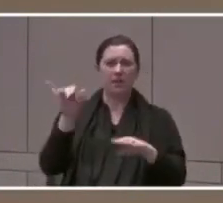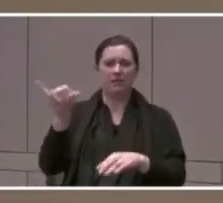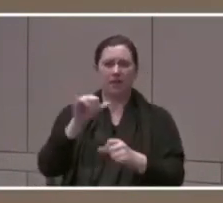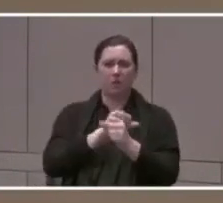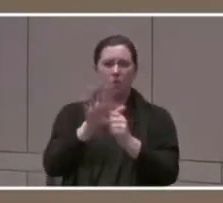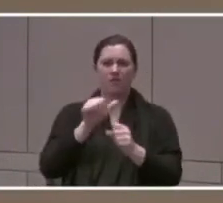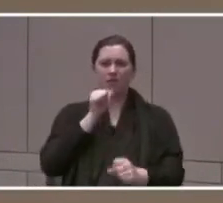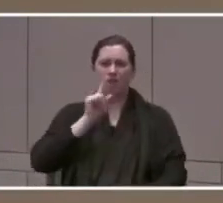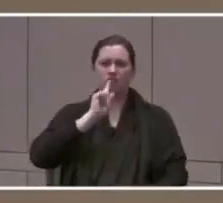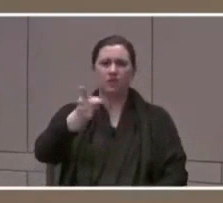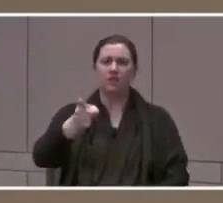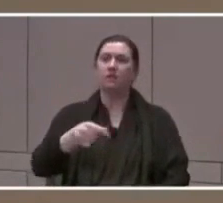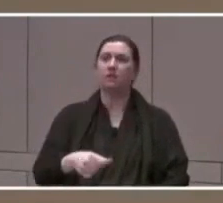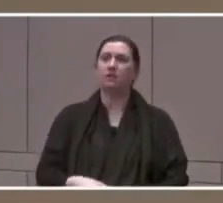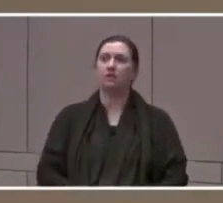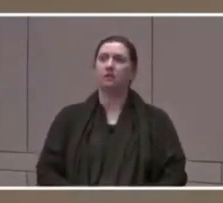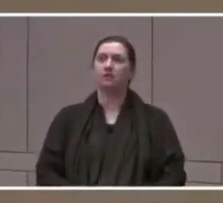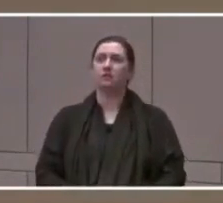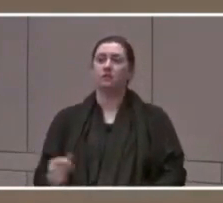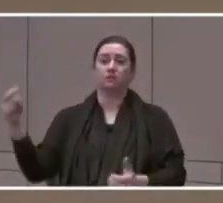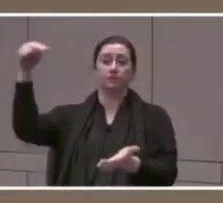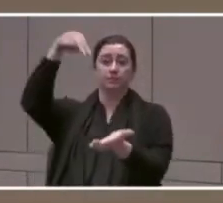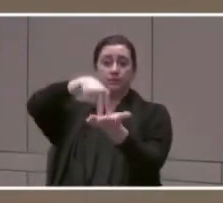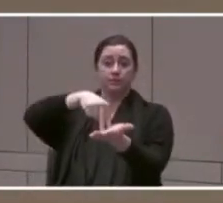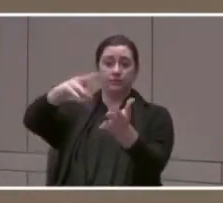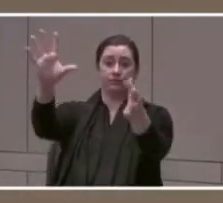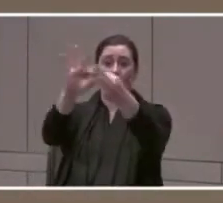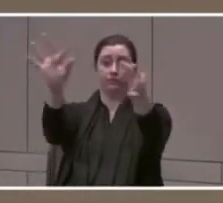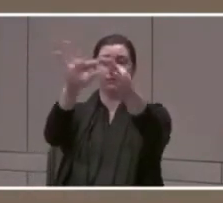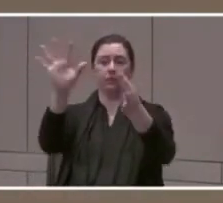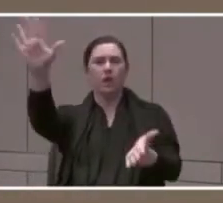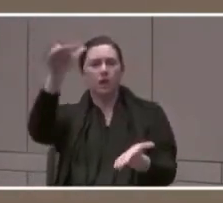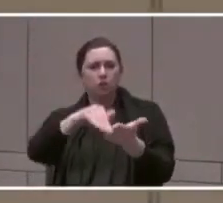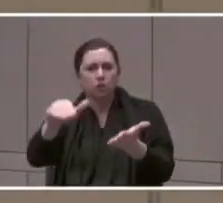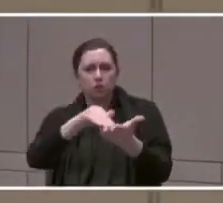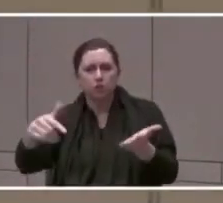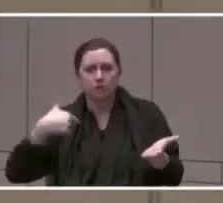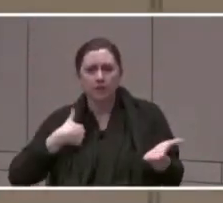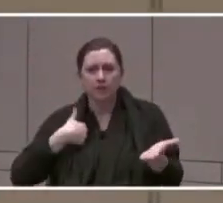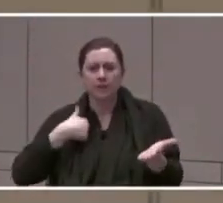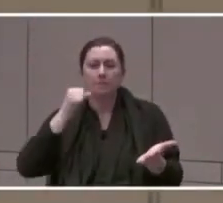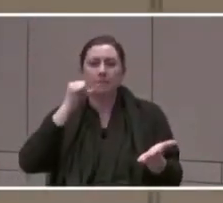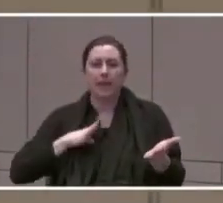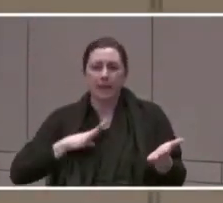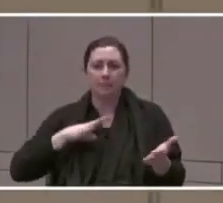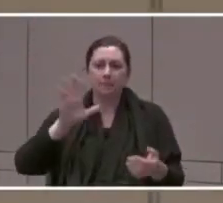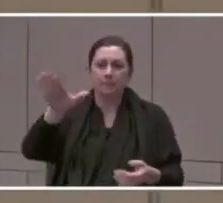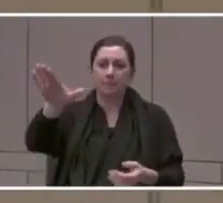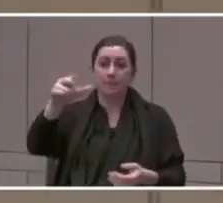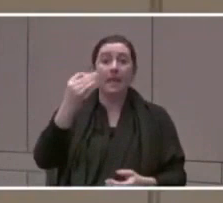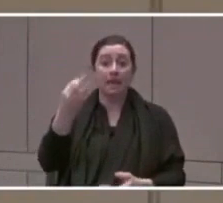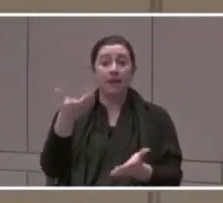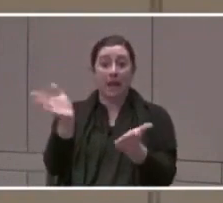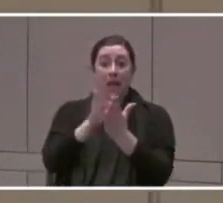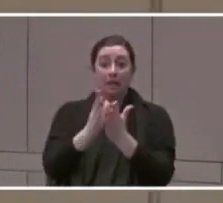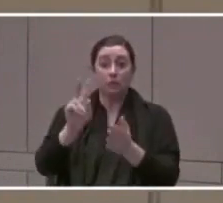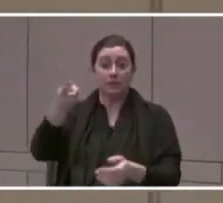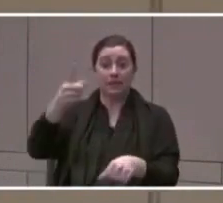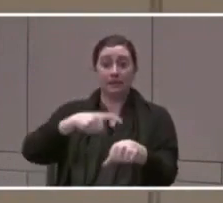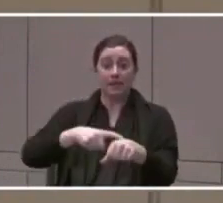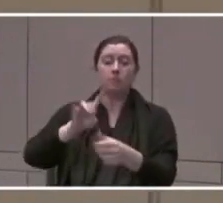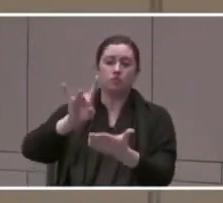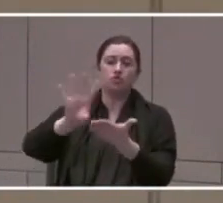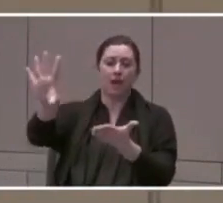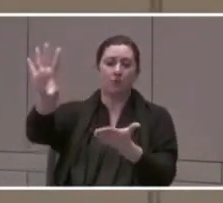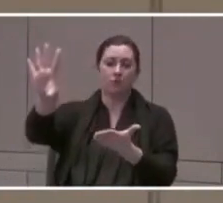this board, you're a minority. Well, could you please. Excuse, excuse me, ma'am. If I have to ask you a second time, you'll be